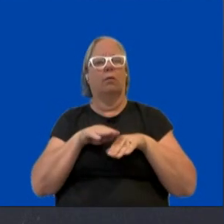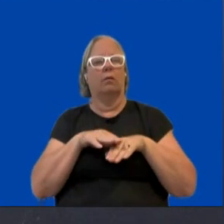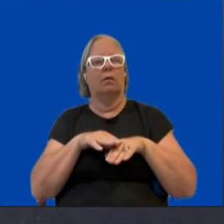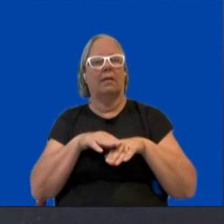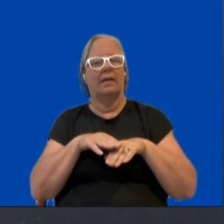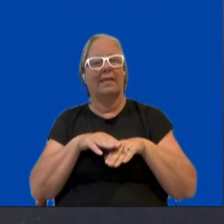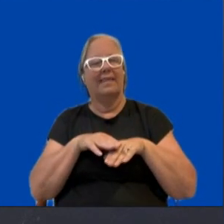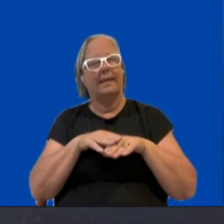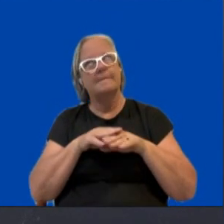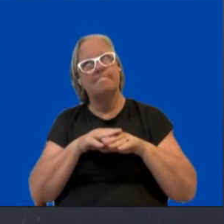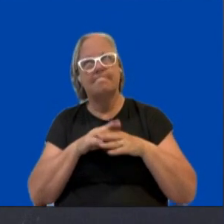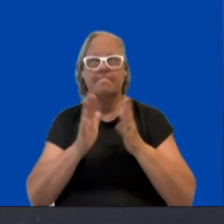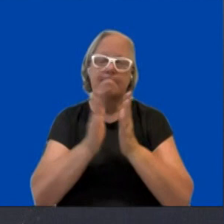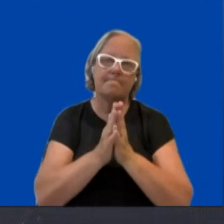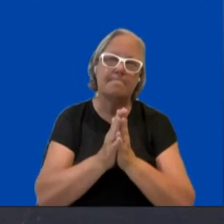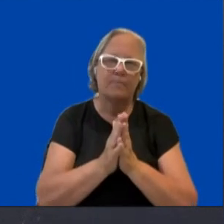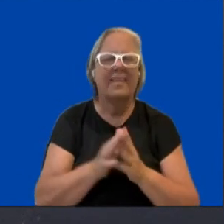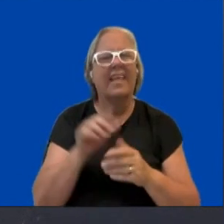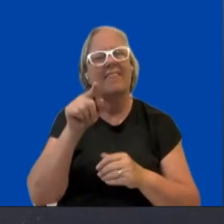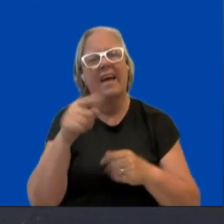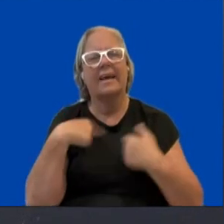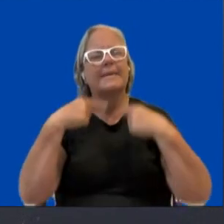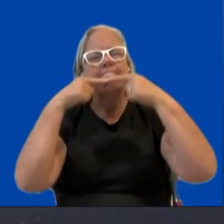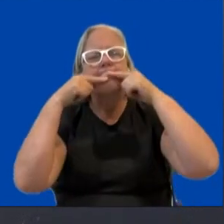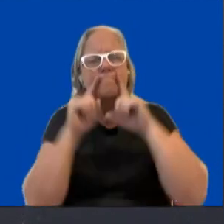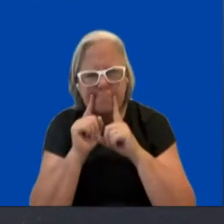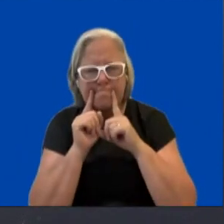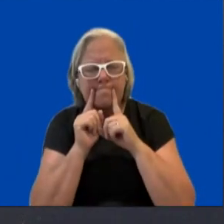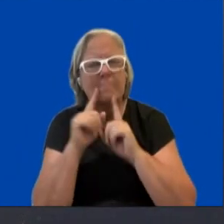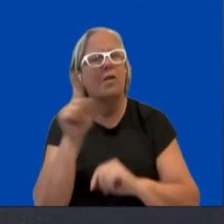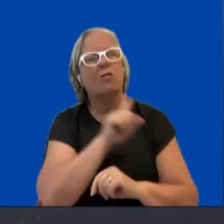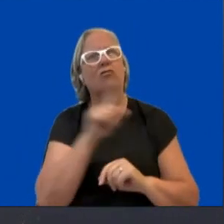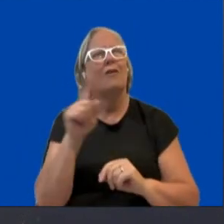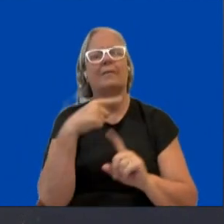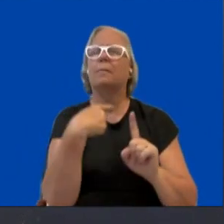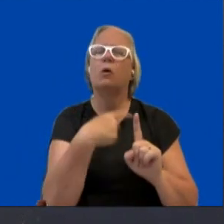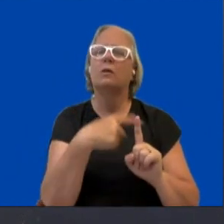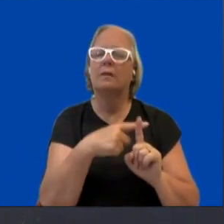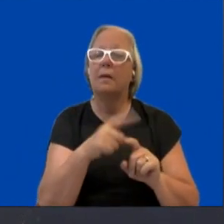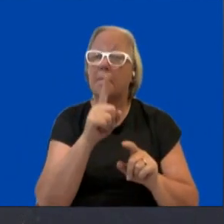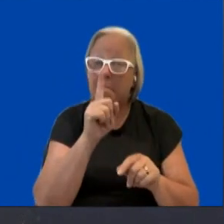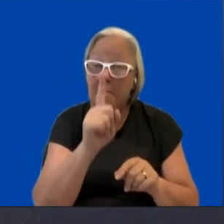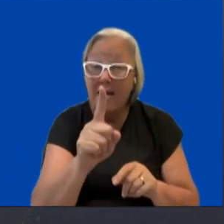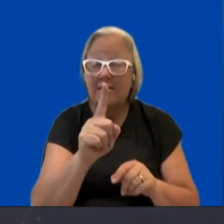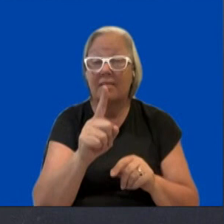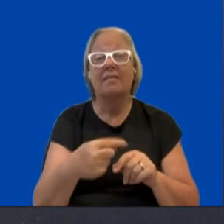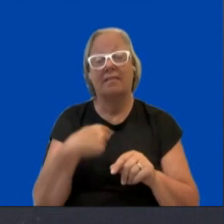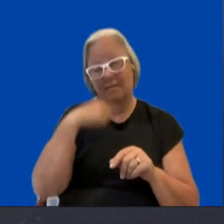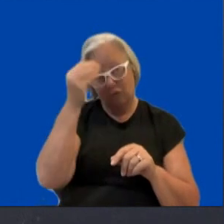depressing message, but I also realized that with all the knowledge, not only EIGE has, but many of us have,